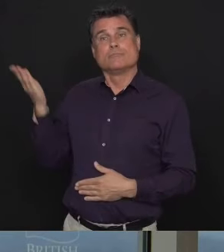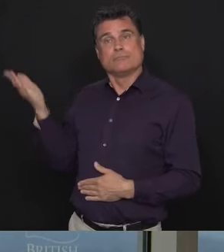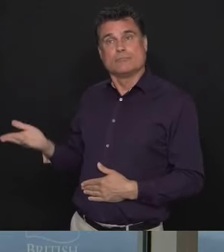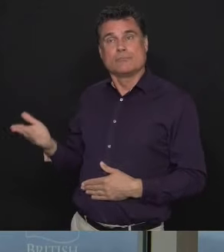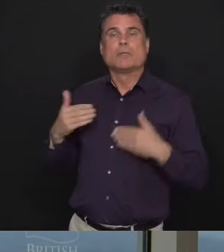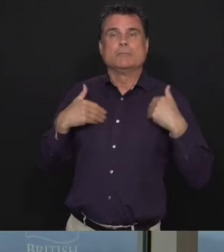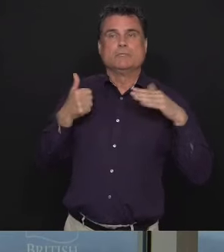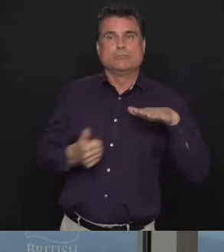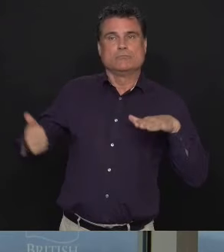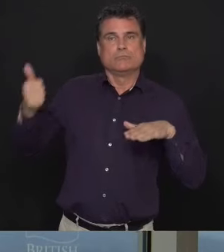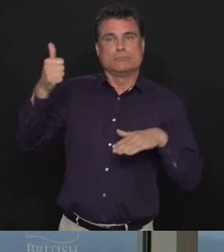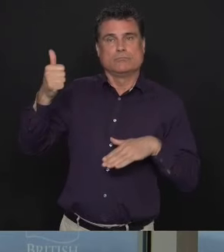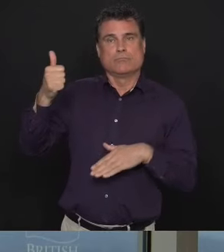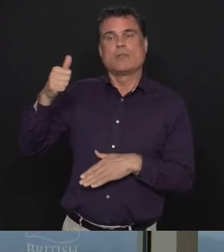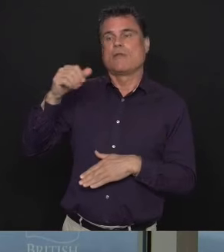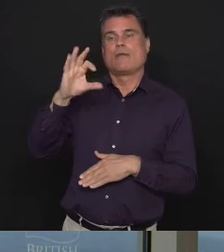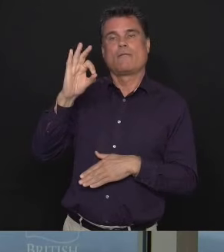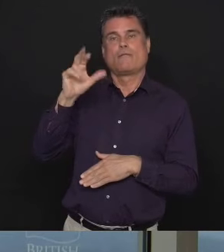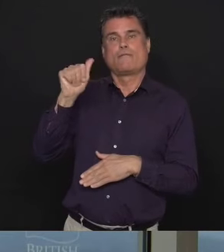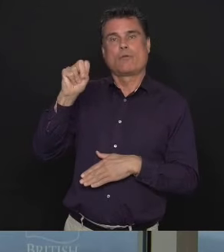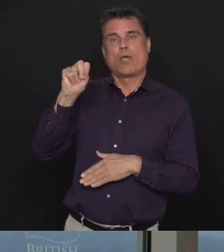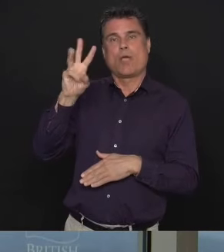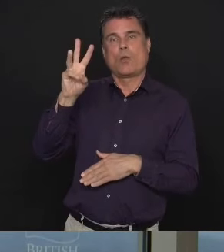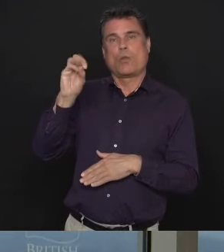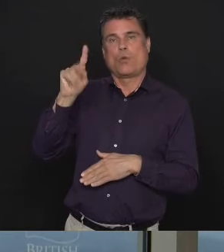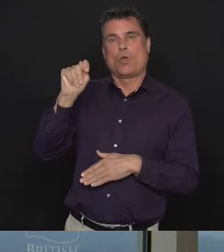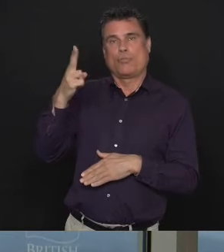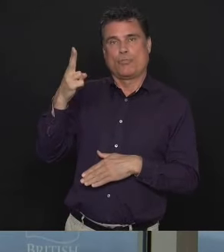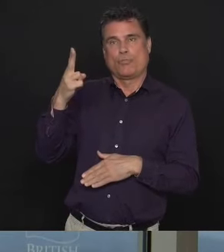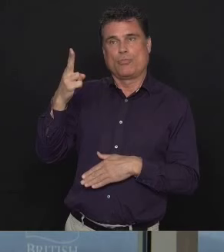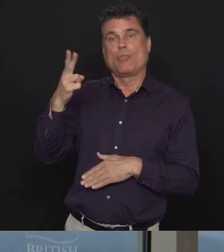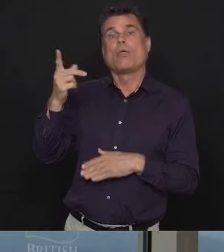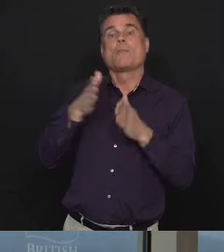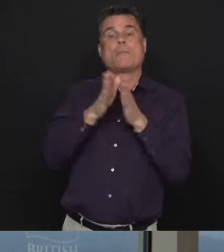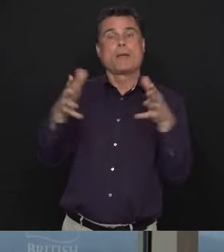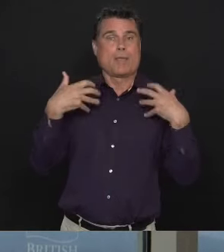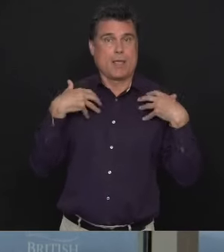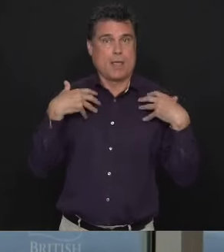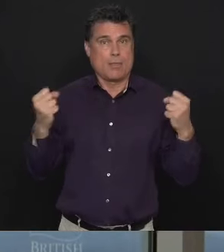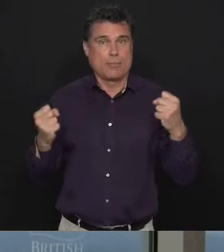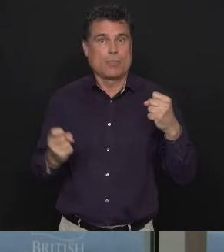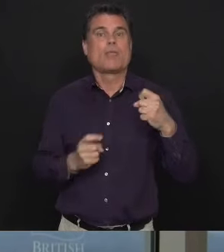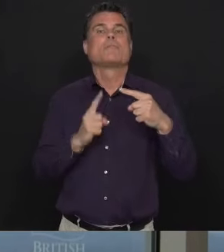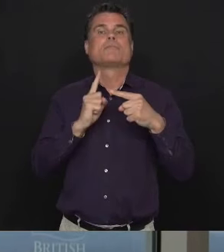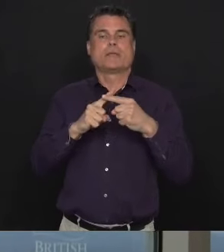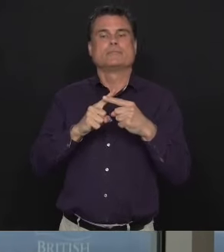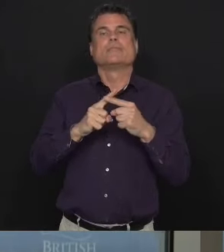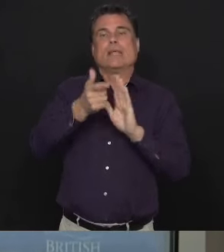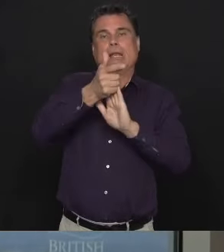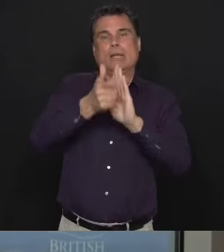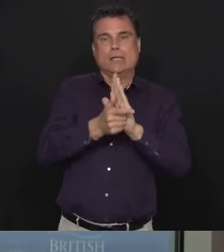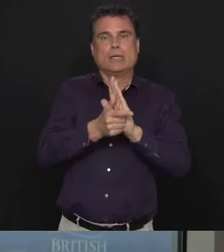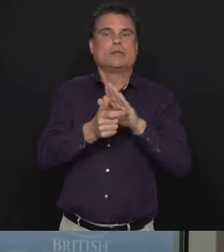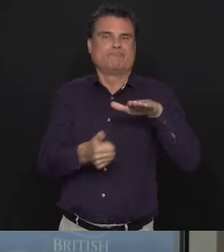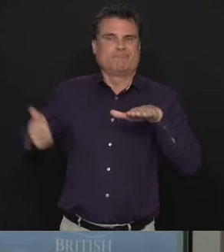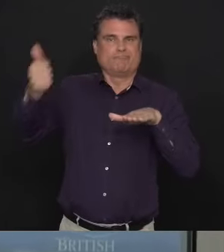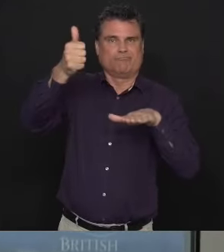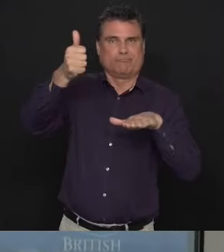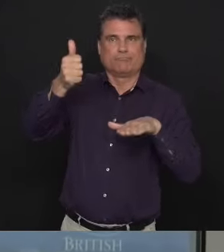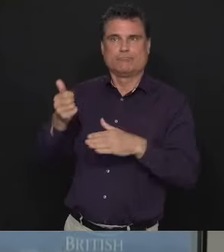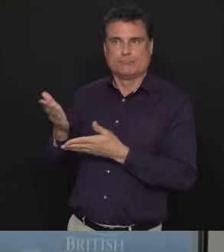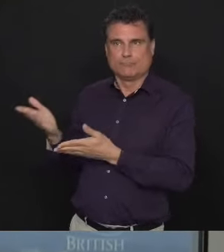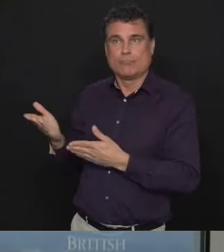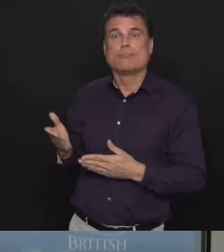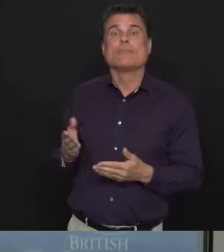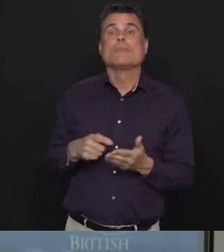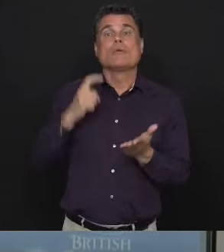Virtually or from a safe distance, friends and families are coming together, celebrating Easter, birthdays, finding new ways to